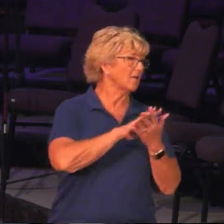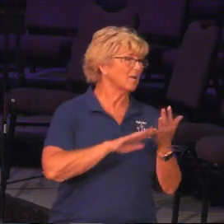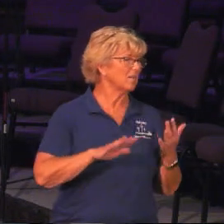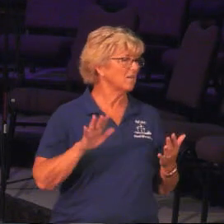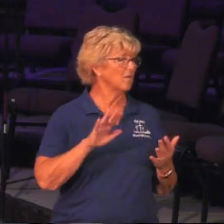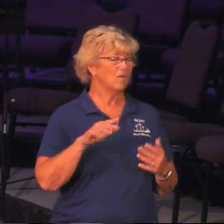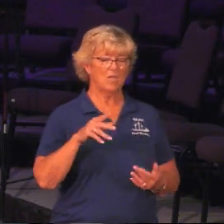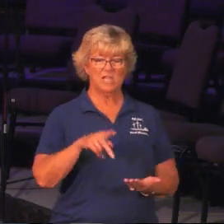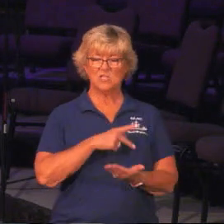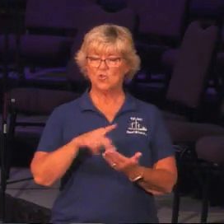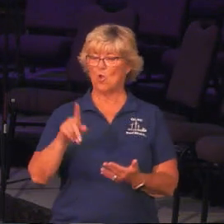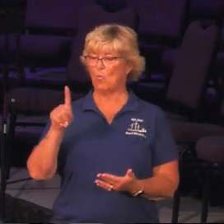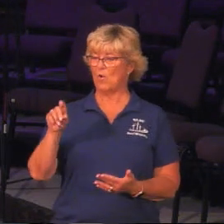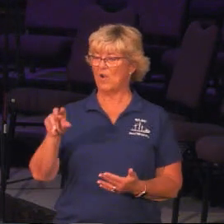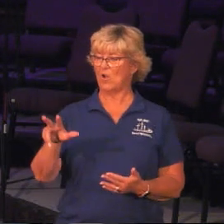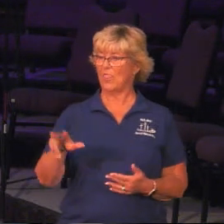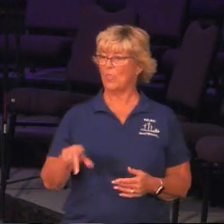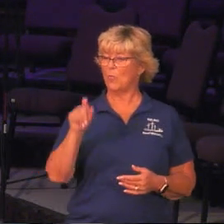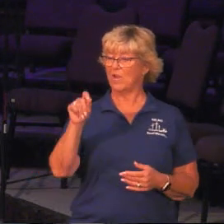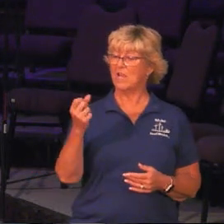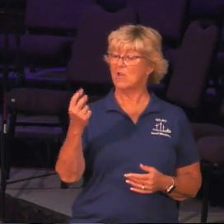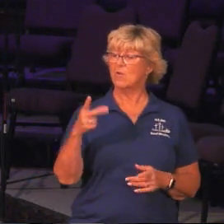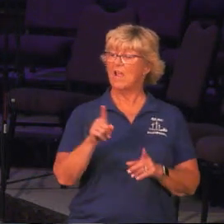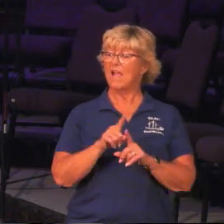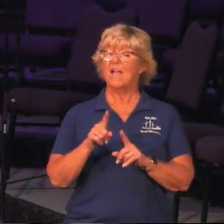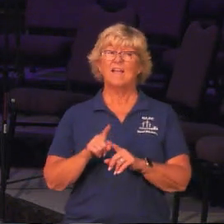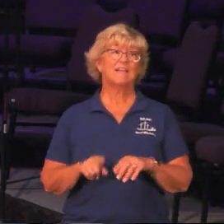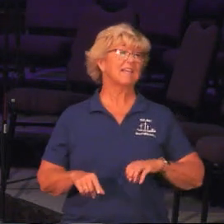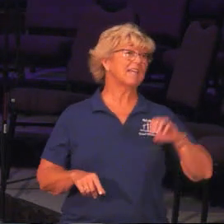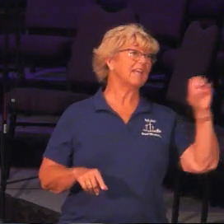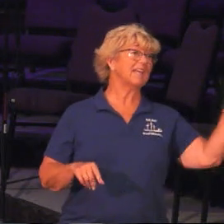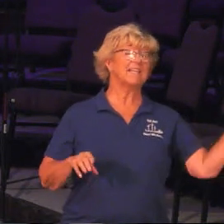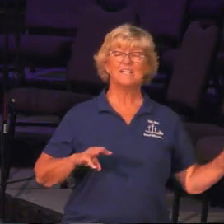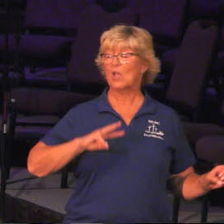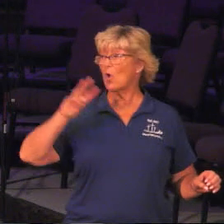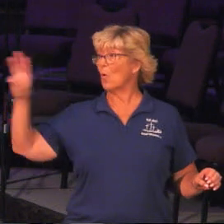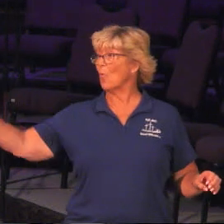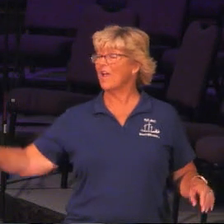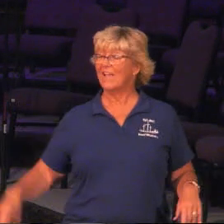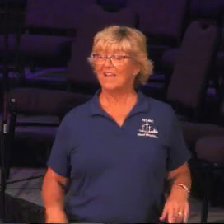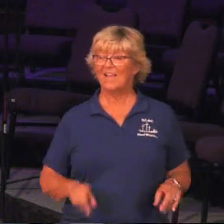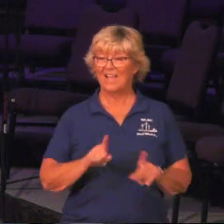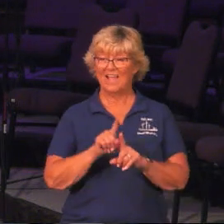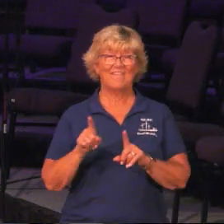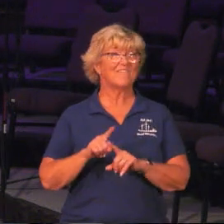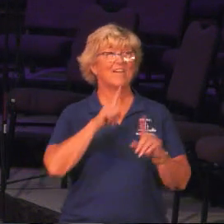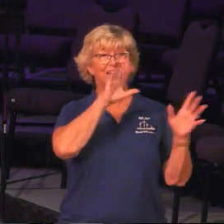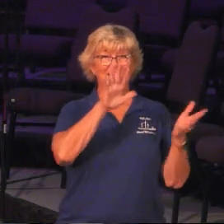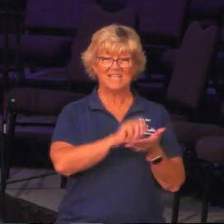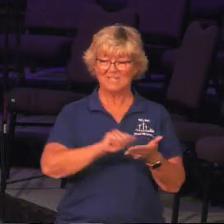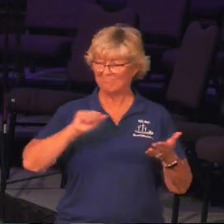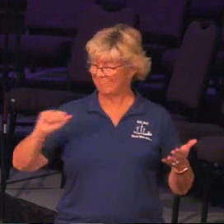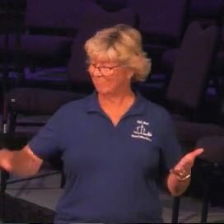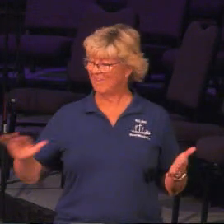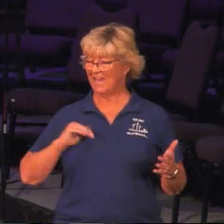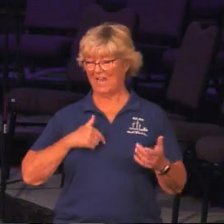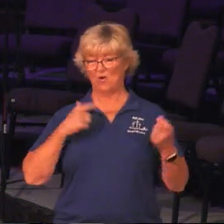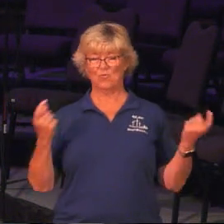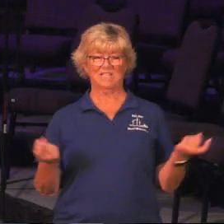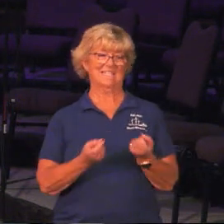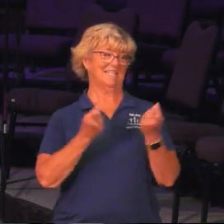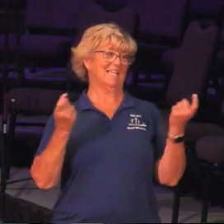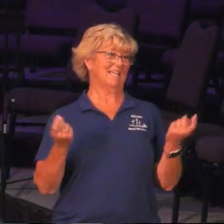Psalm 103, 12 says, As far as the east is from the west, so far as he removed our transgressions from us.